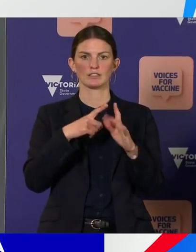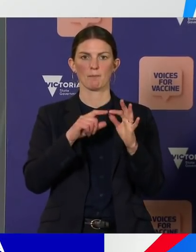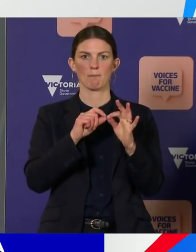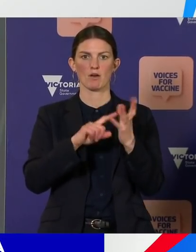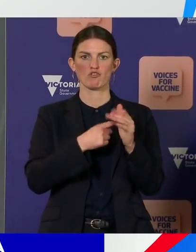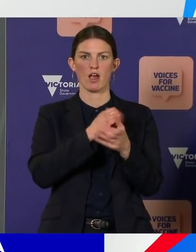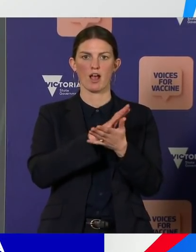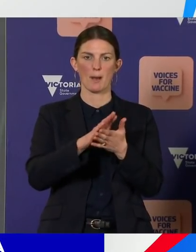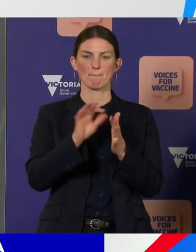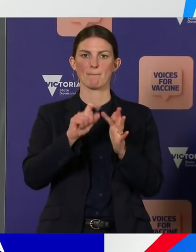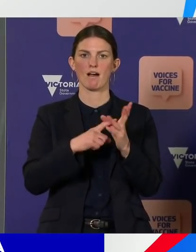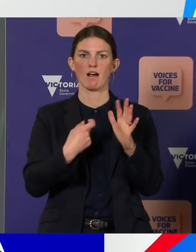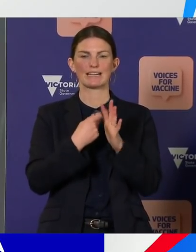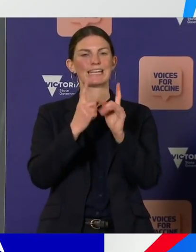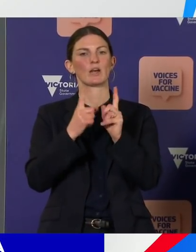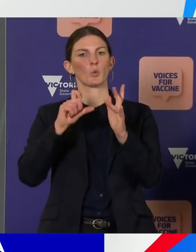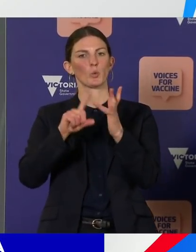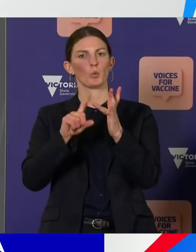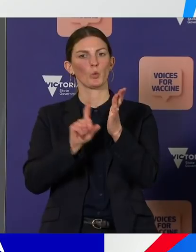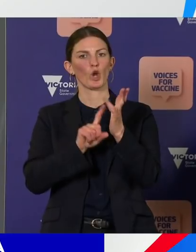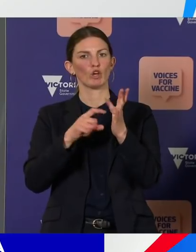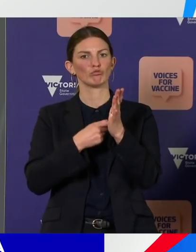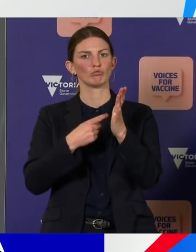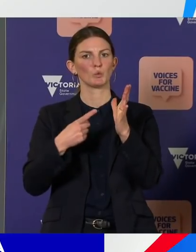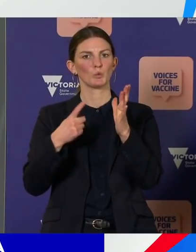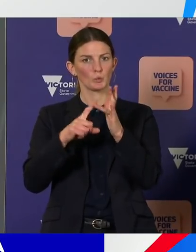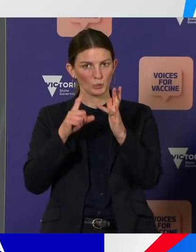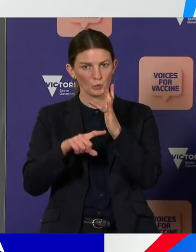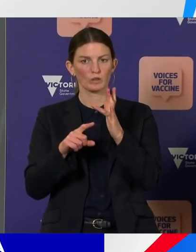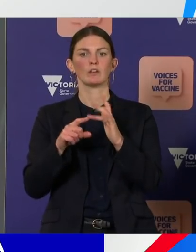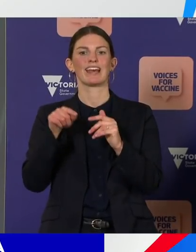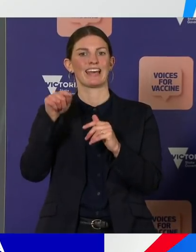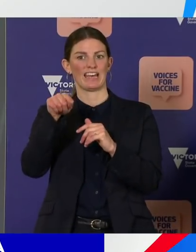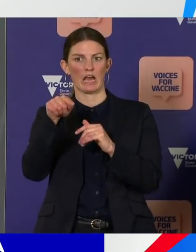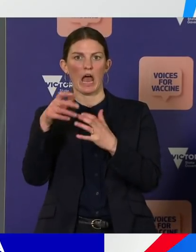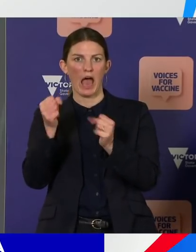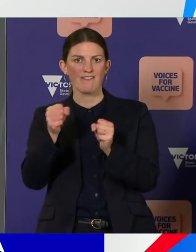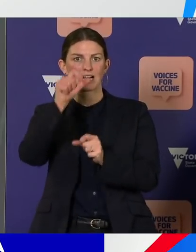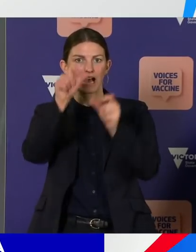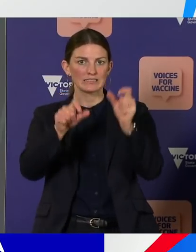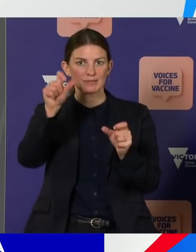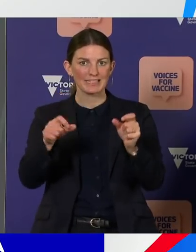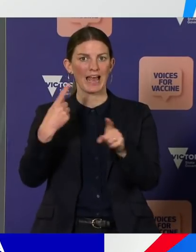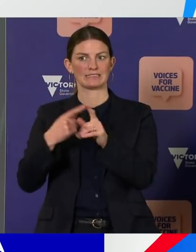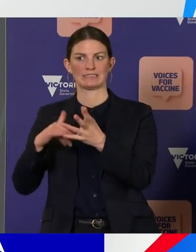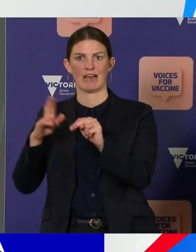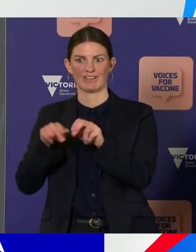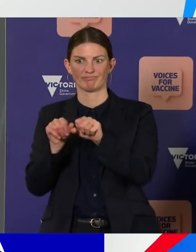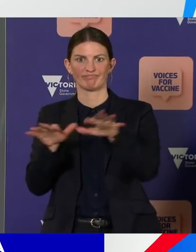number of small community businesses with very high levels of positive cases, both amongst their customer base and amongst their staff.